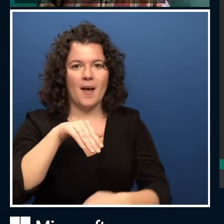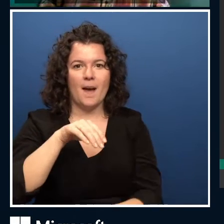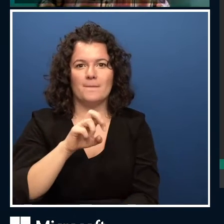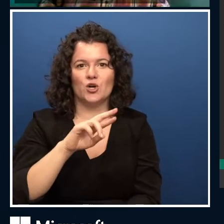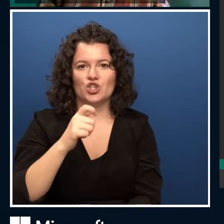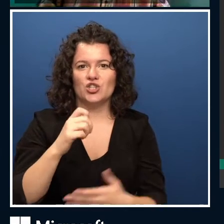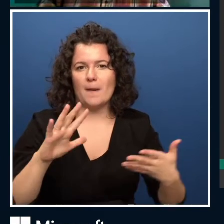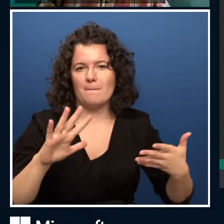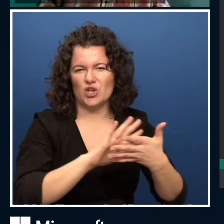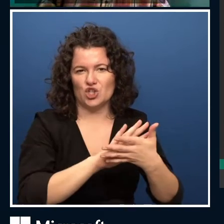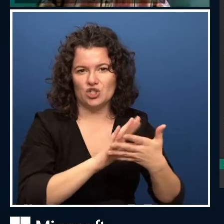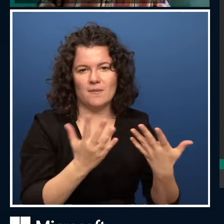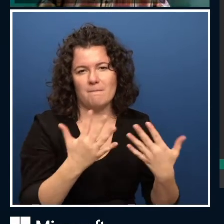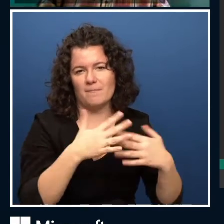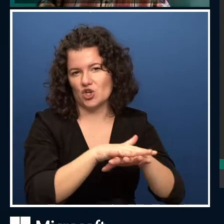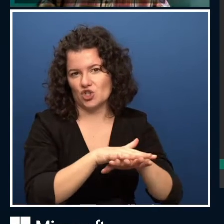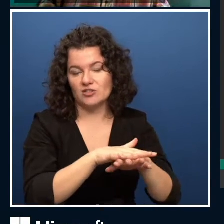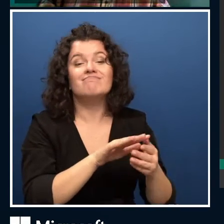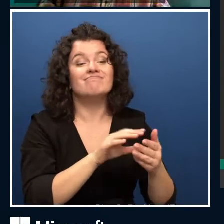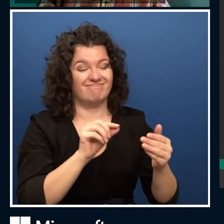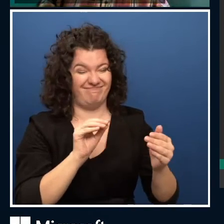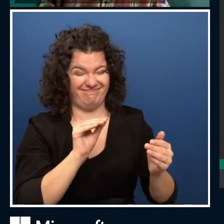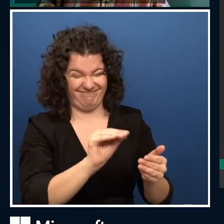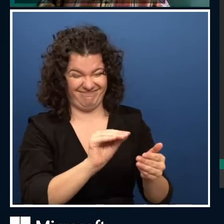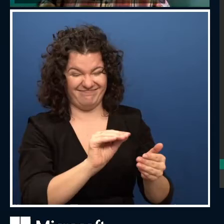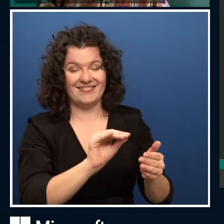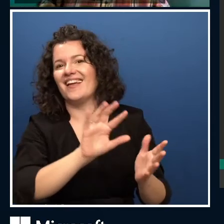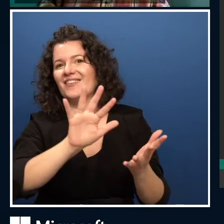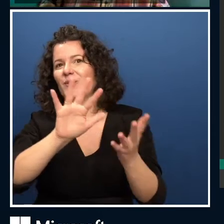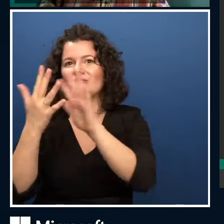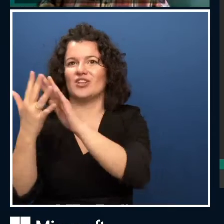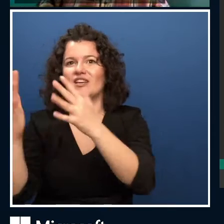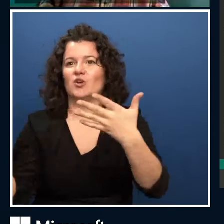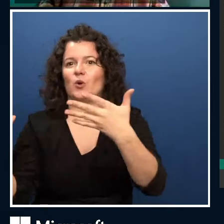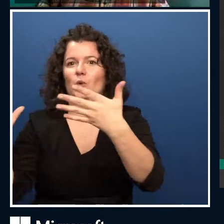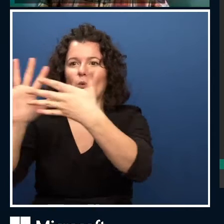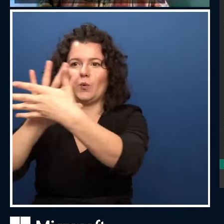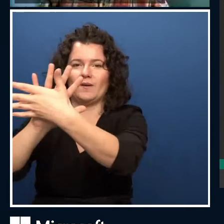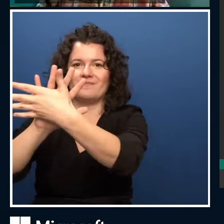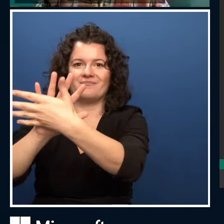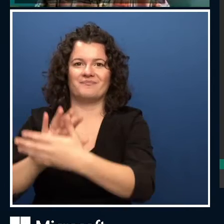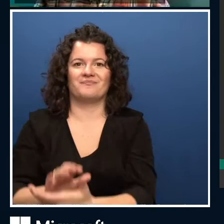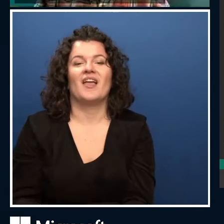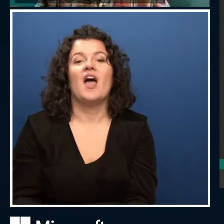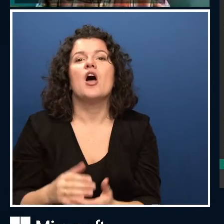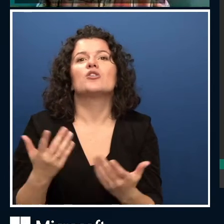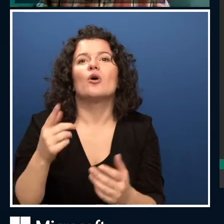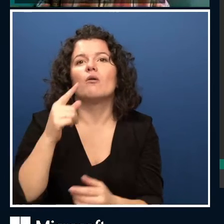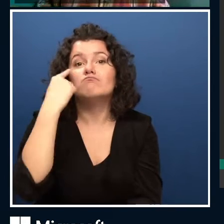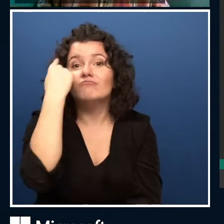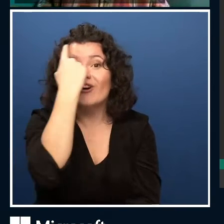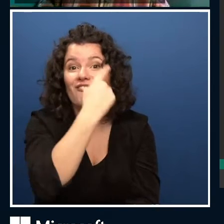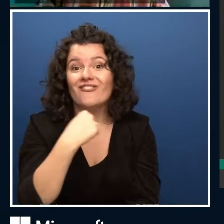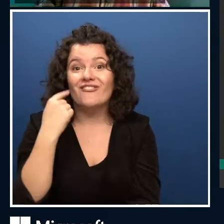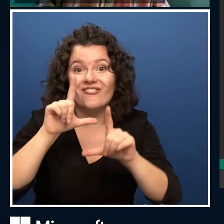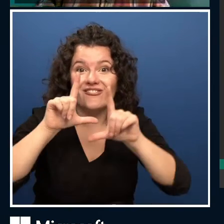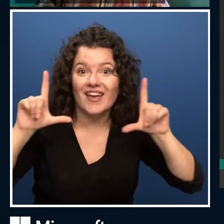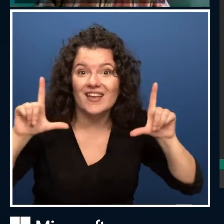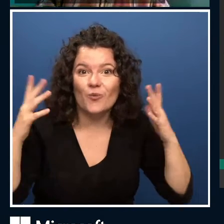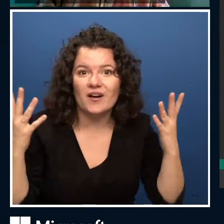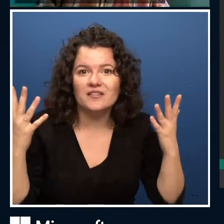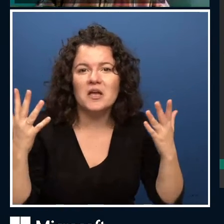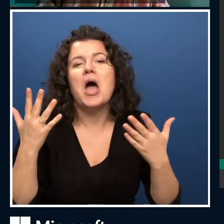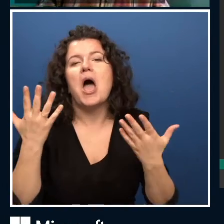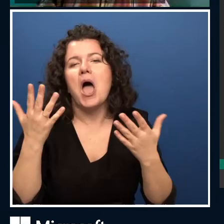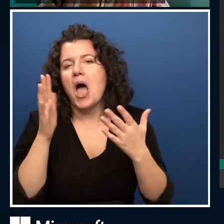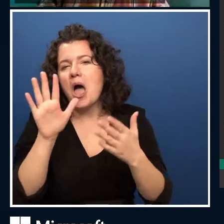have created. The average face of a person watching this conference. And you can